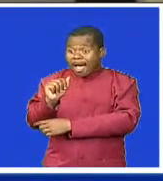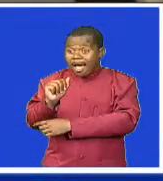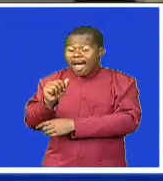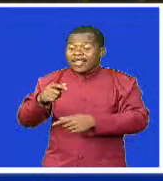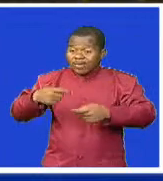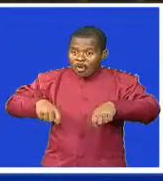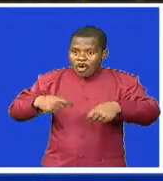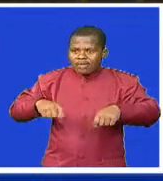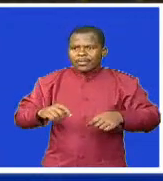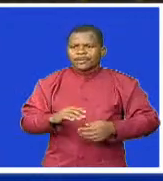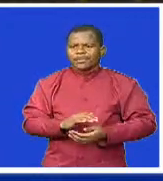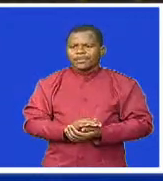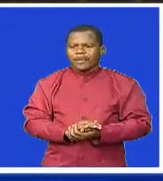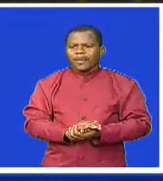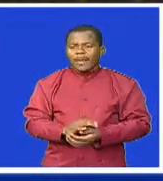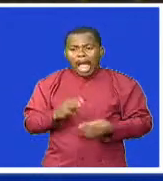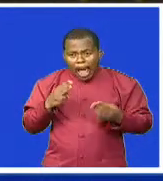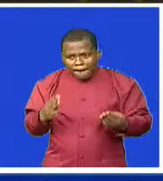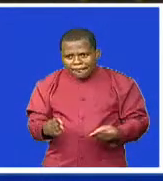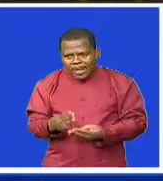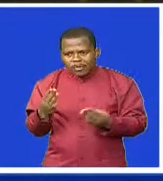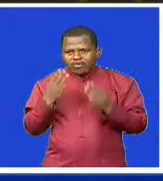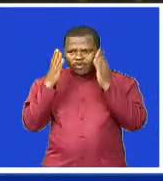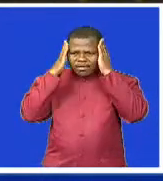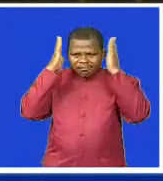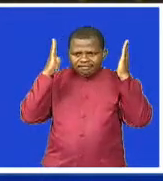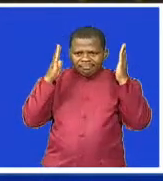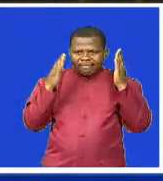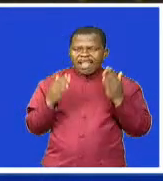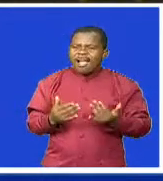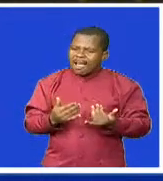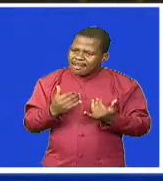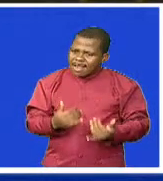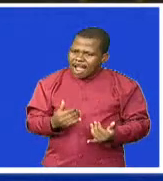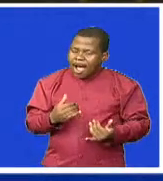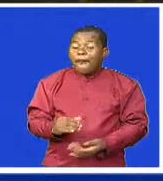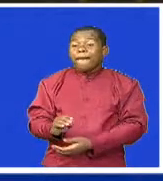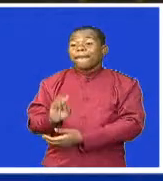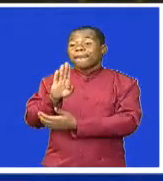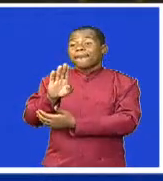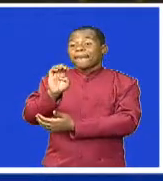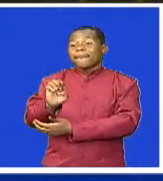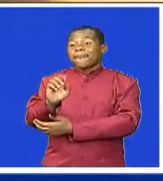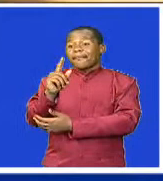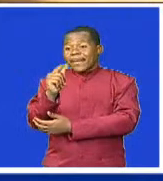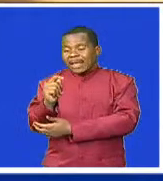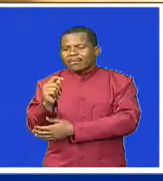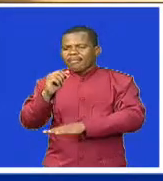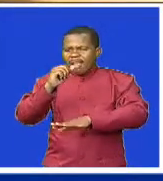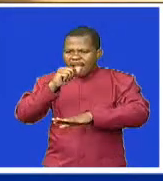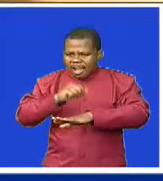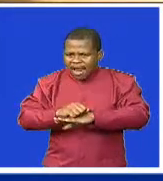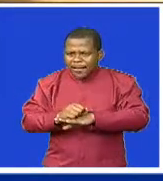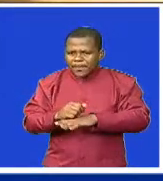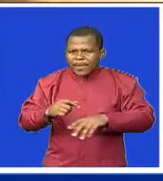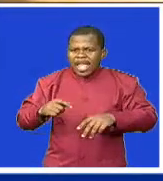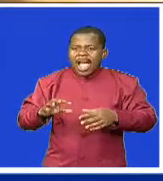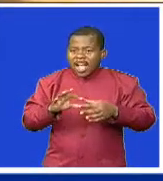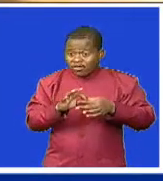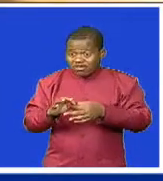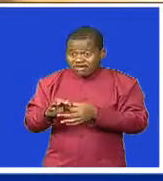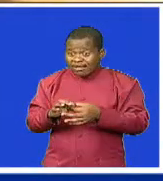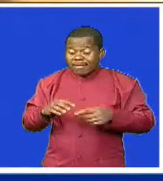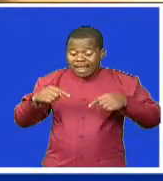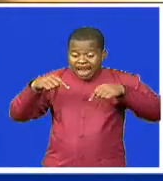local online betting platform. This is through Moola Sport Betting Company, whose director Kanya Makakula